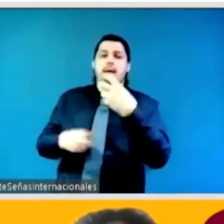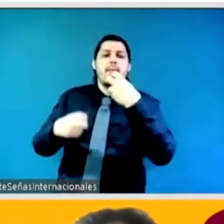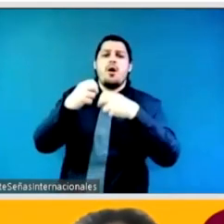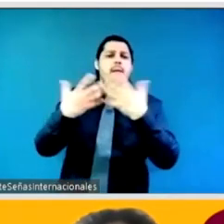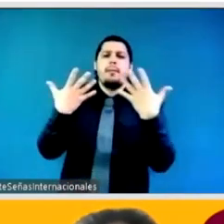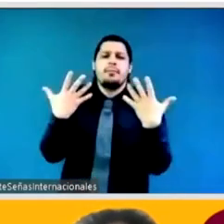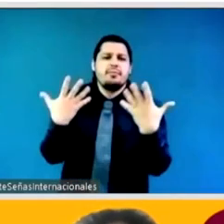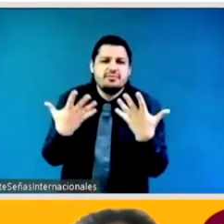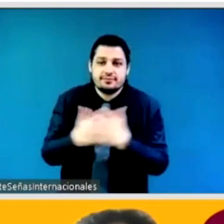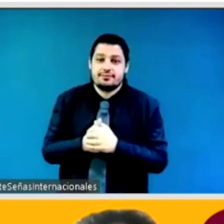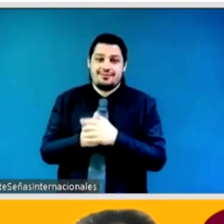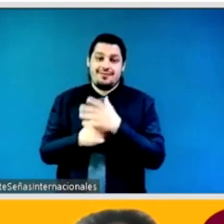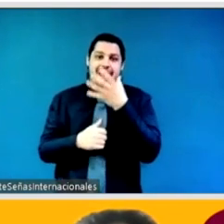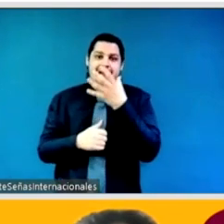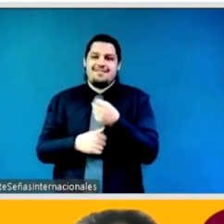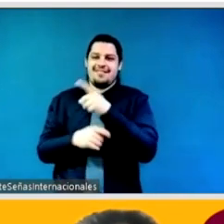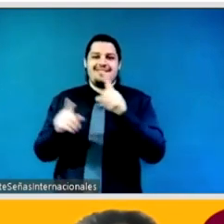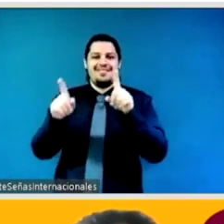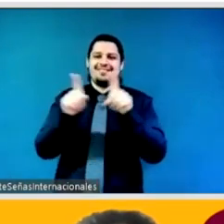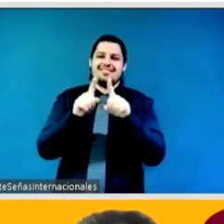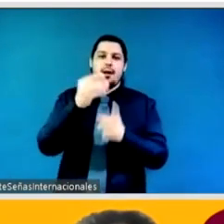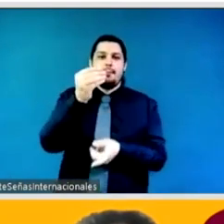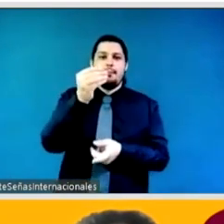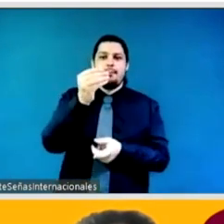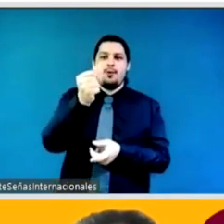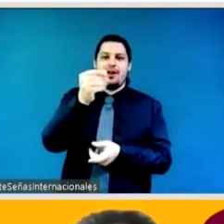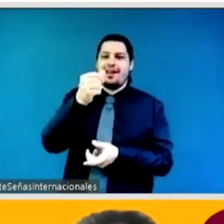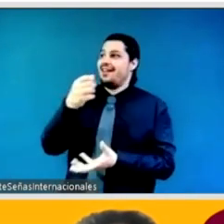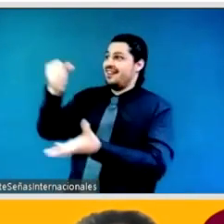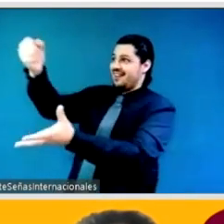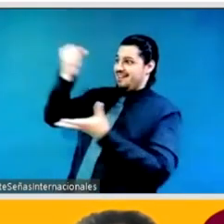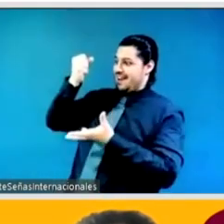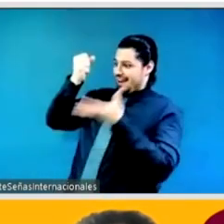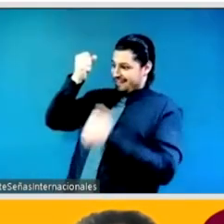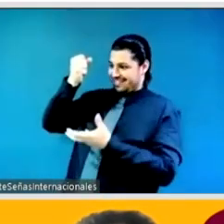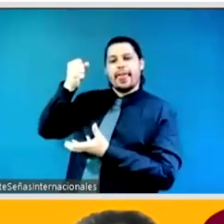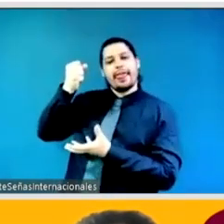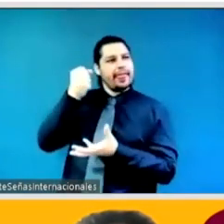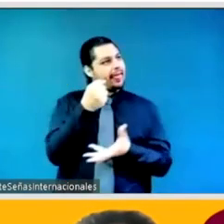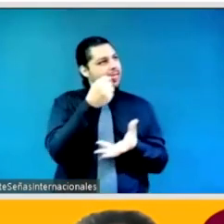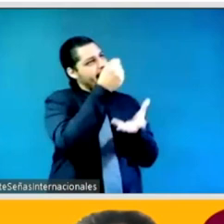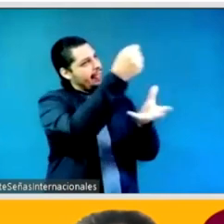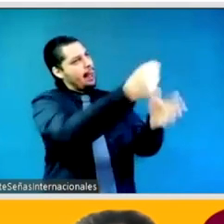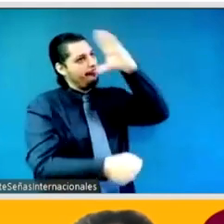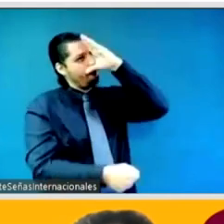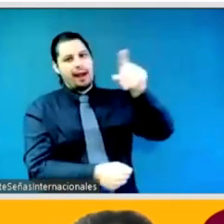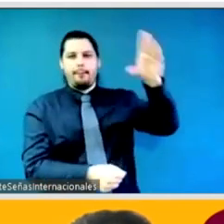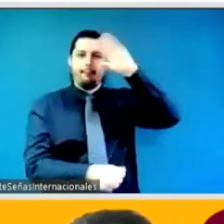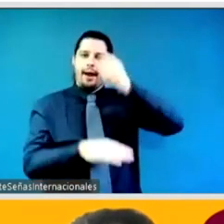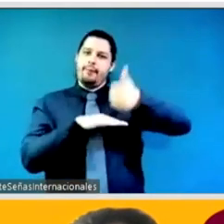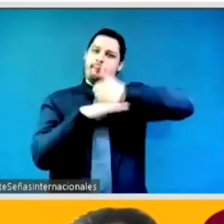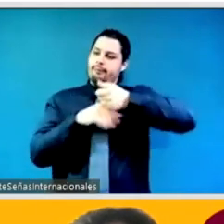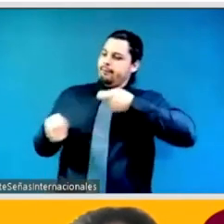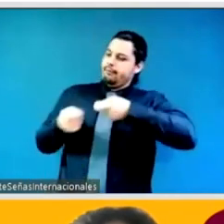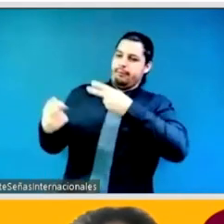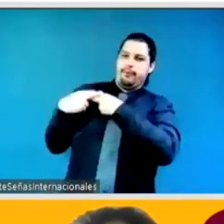and to support women not only by words supported by budget supported by actions